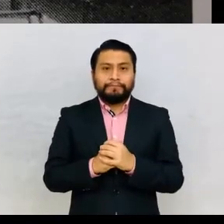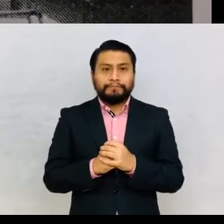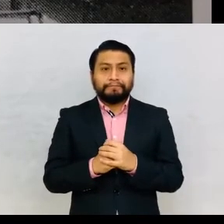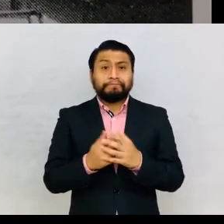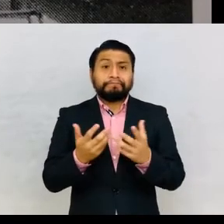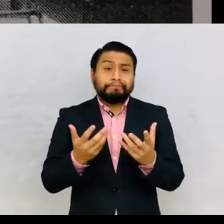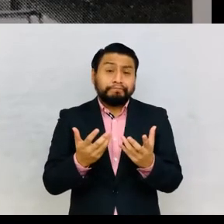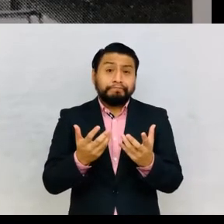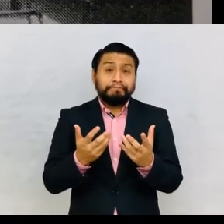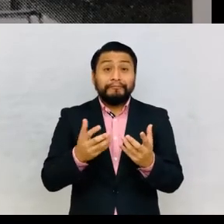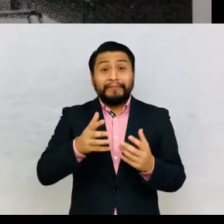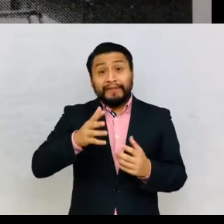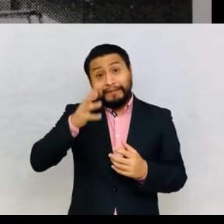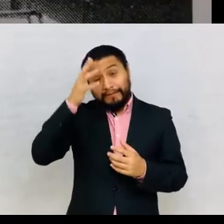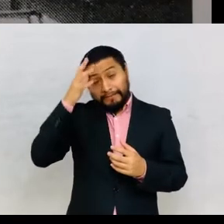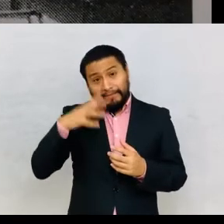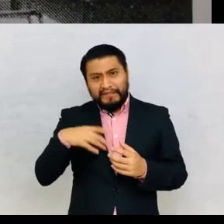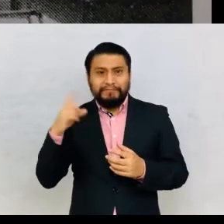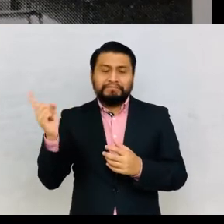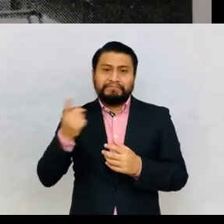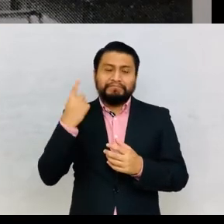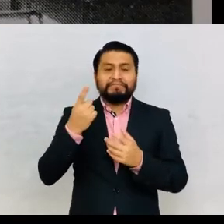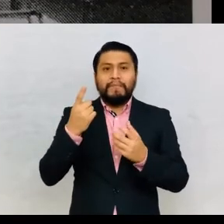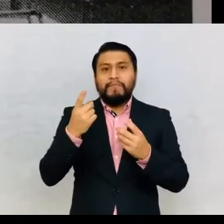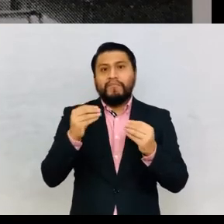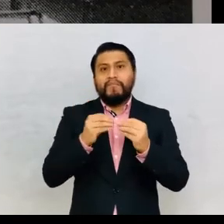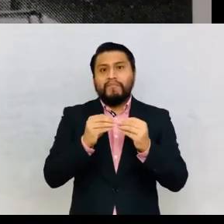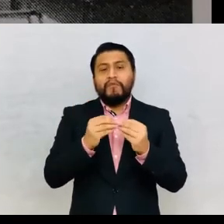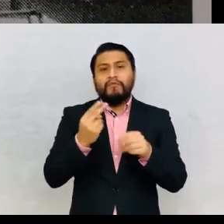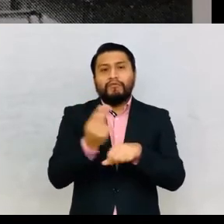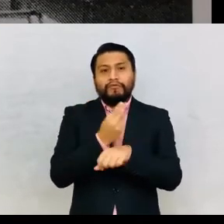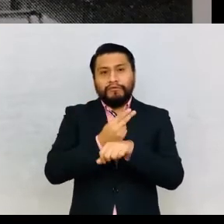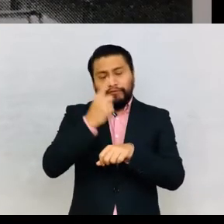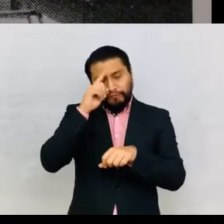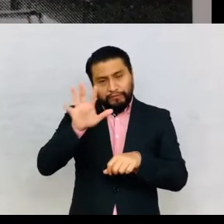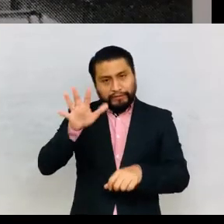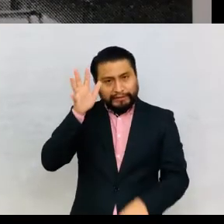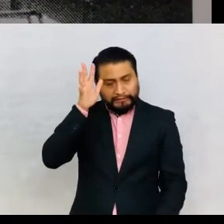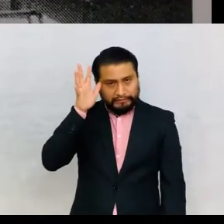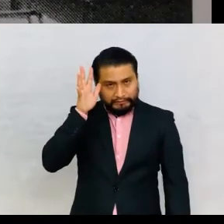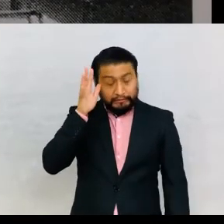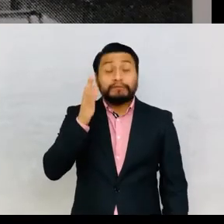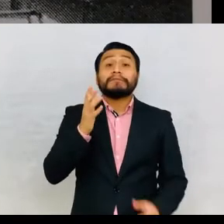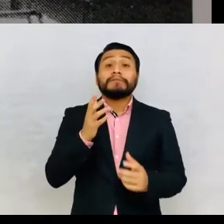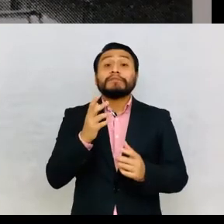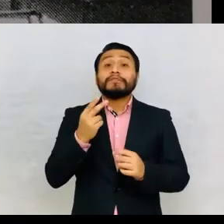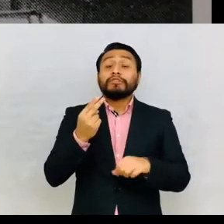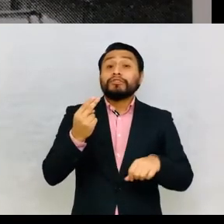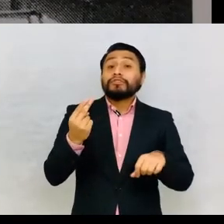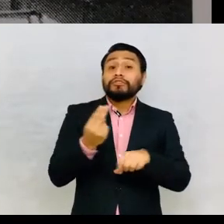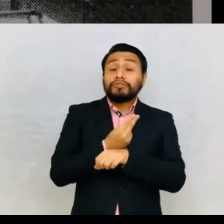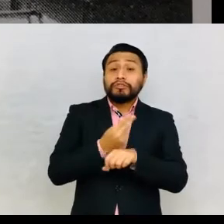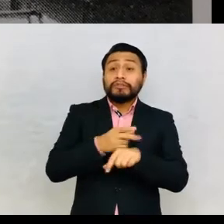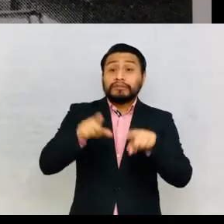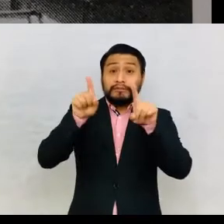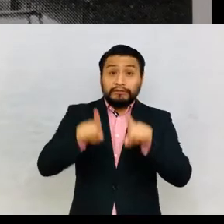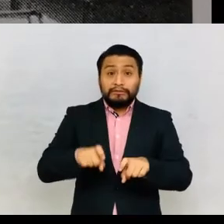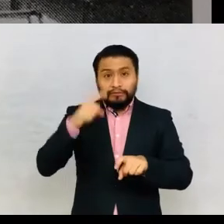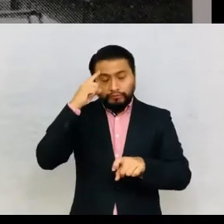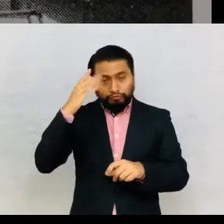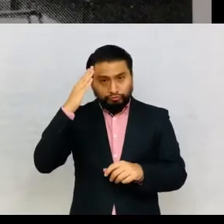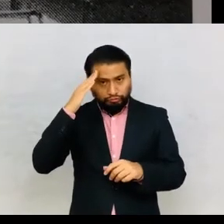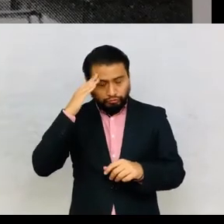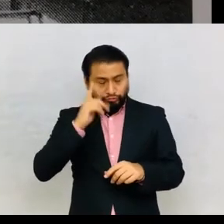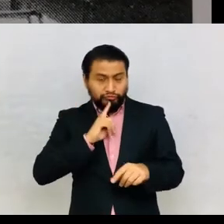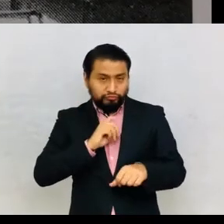the masculine was universalized for the entire indigenous population, using the tests to affirm that the